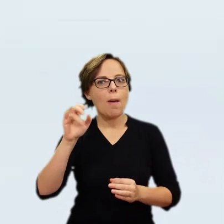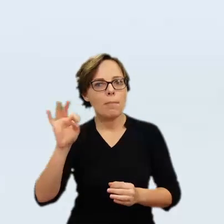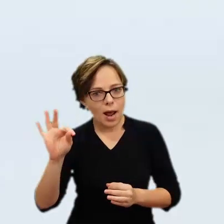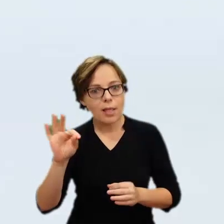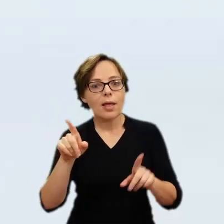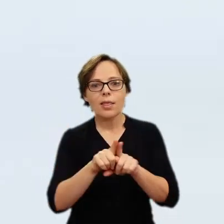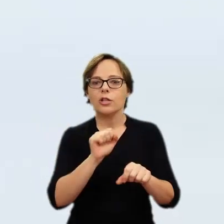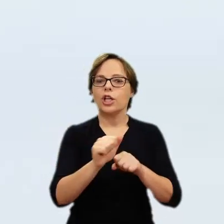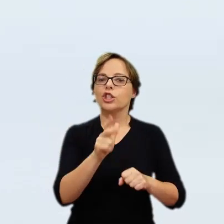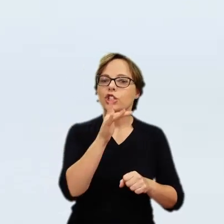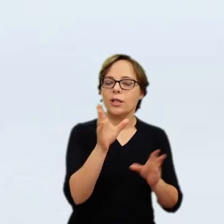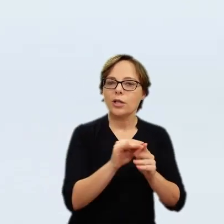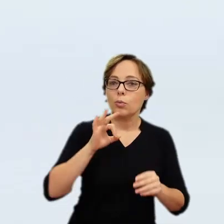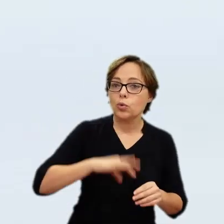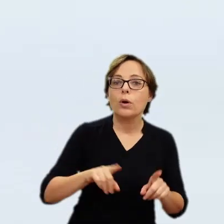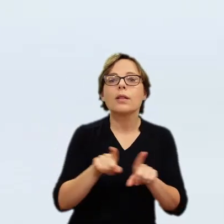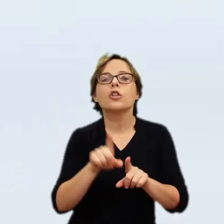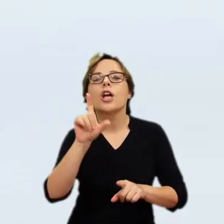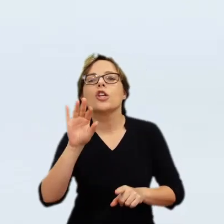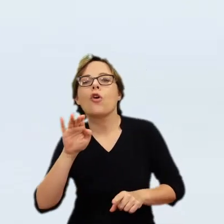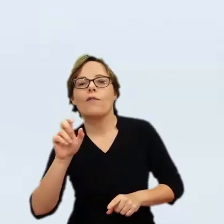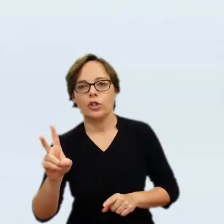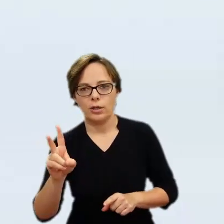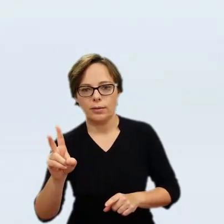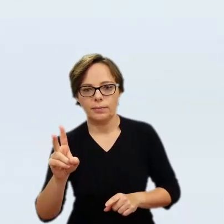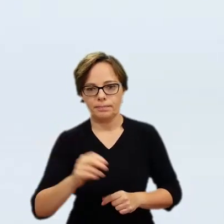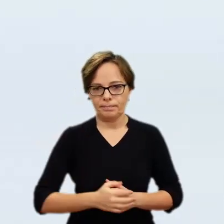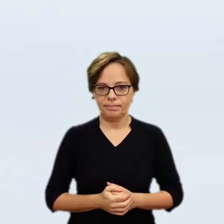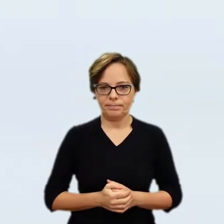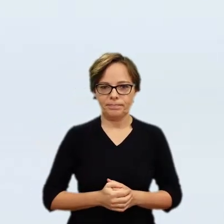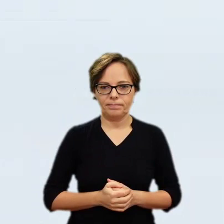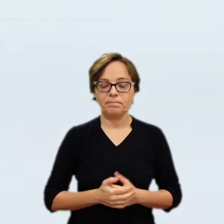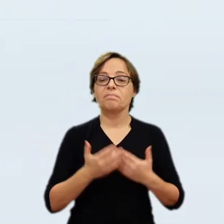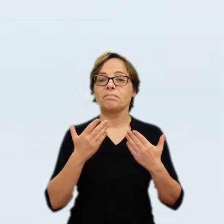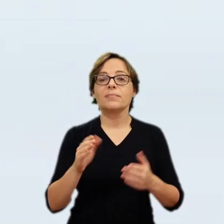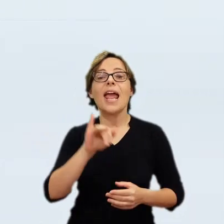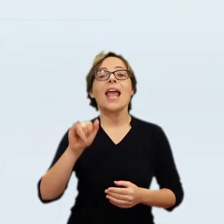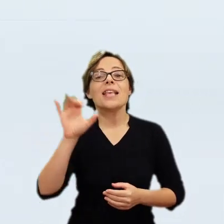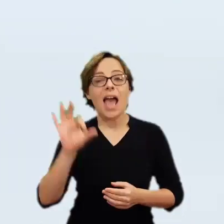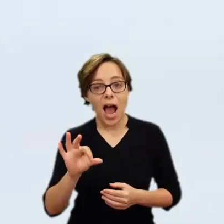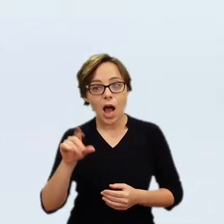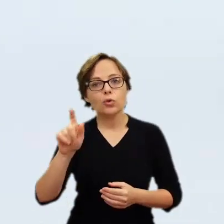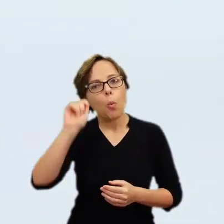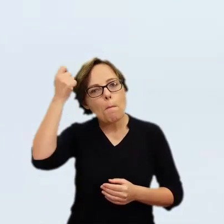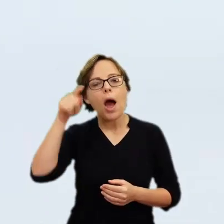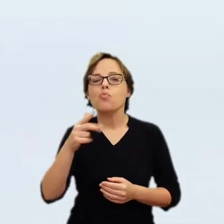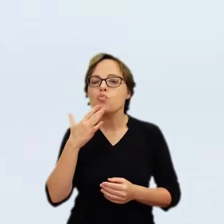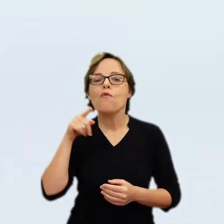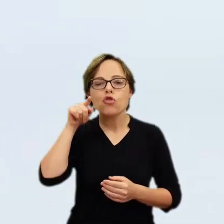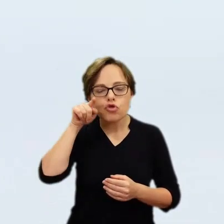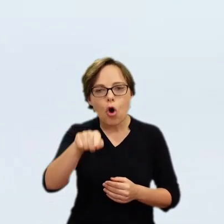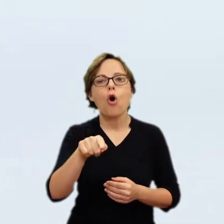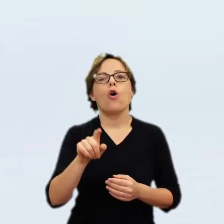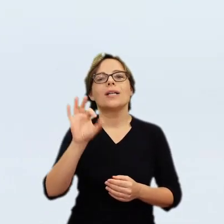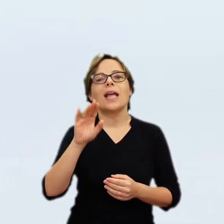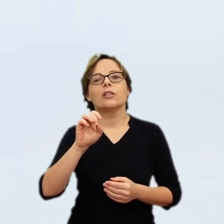by a print after Rembrandt's painting to show what Lisowczyk wore. In the text, the author also claimed that the Tarnowsky coat of